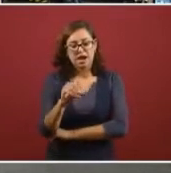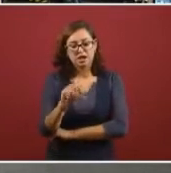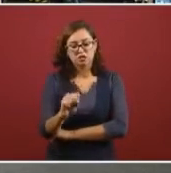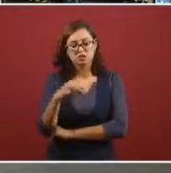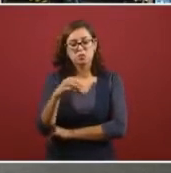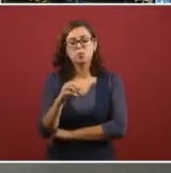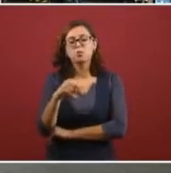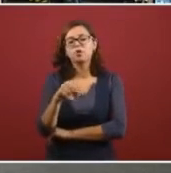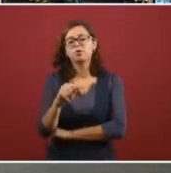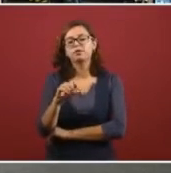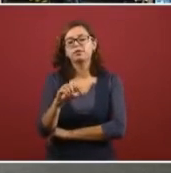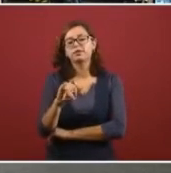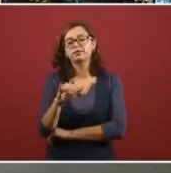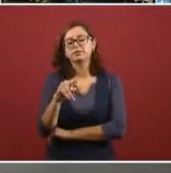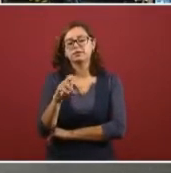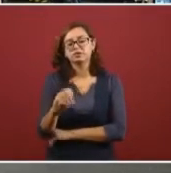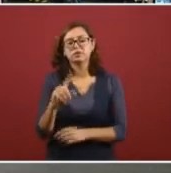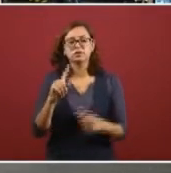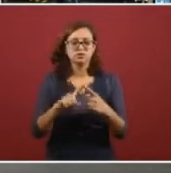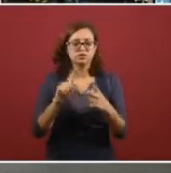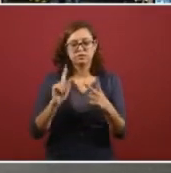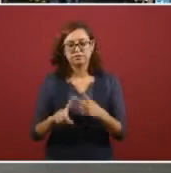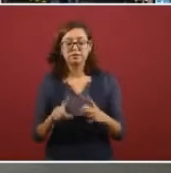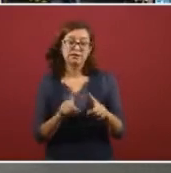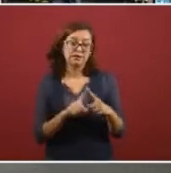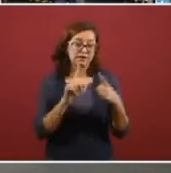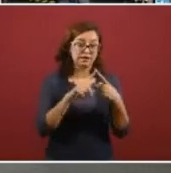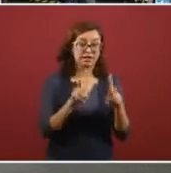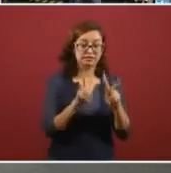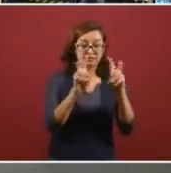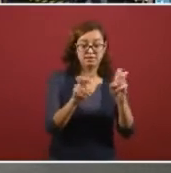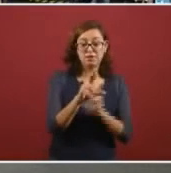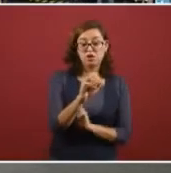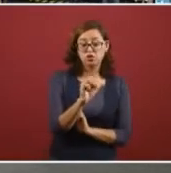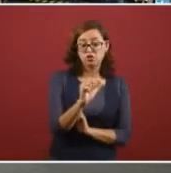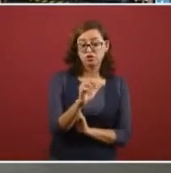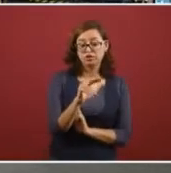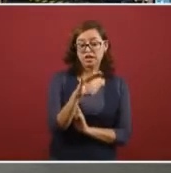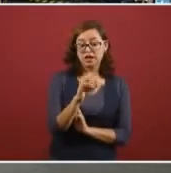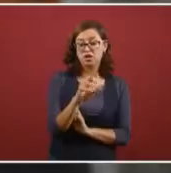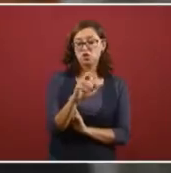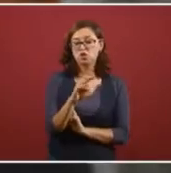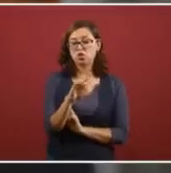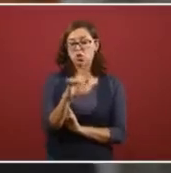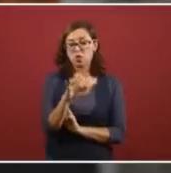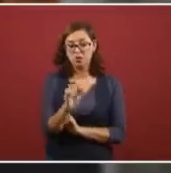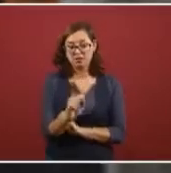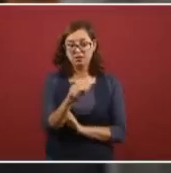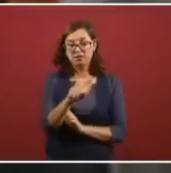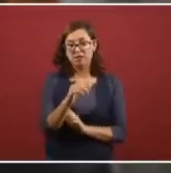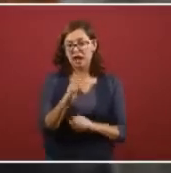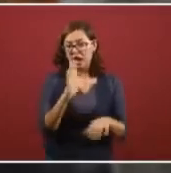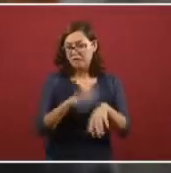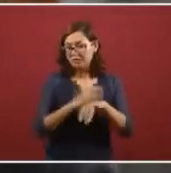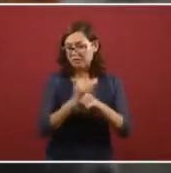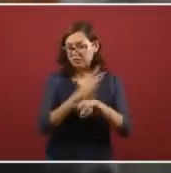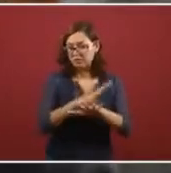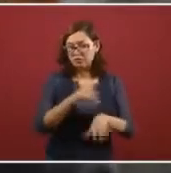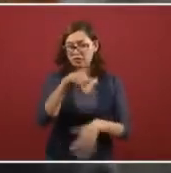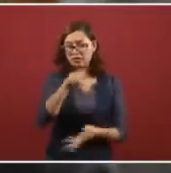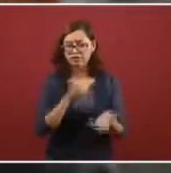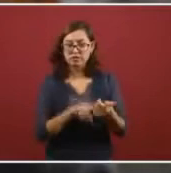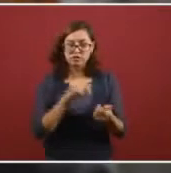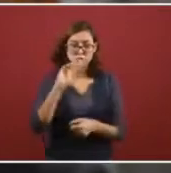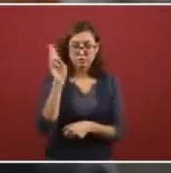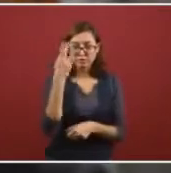He has two matters. Regarding the case of Rosalio Robles, if you have information regarding whether